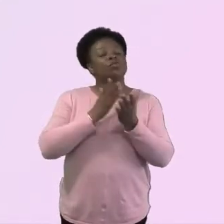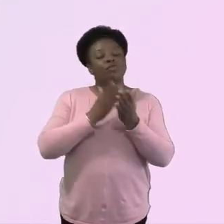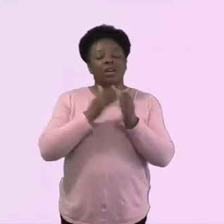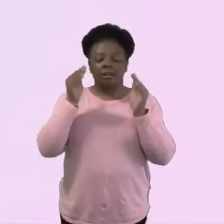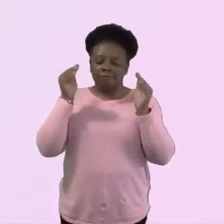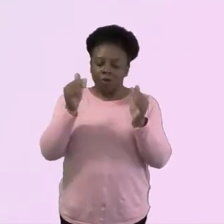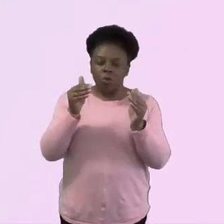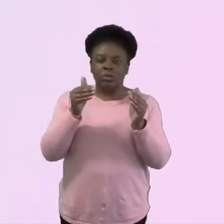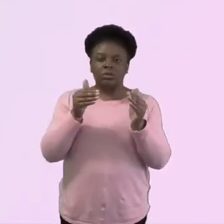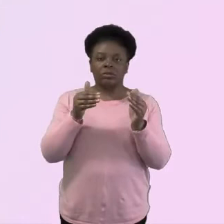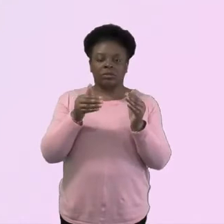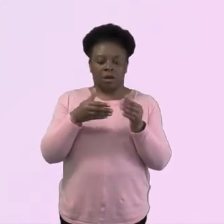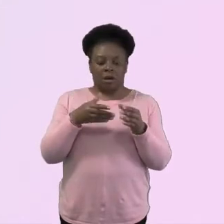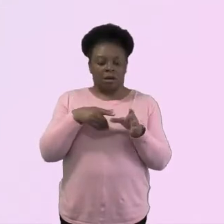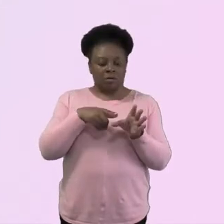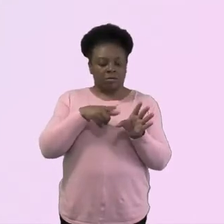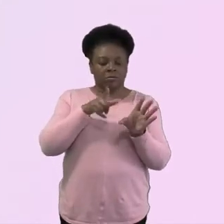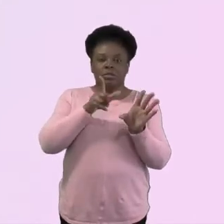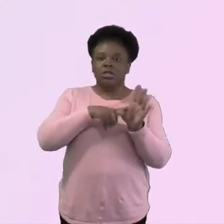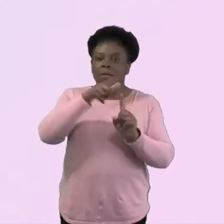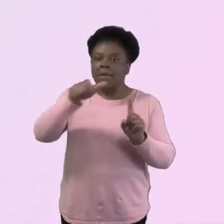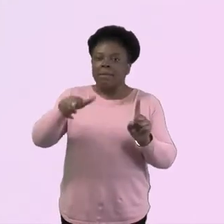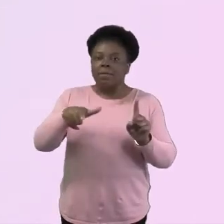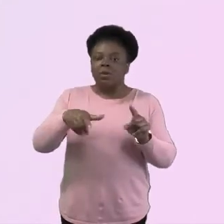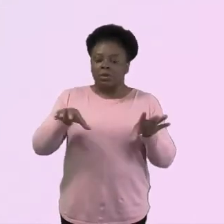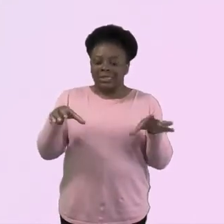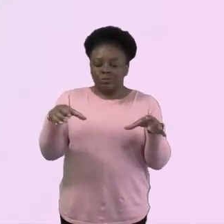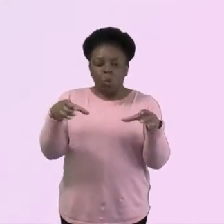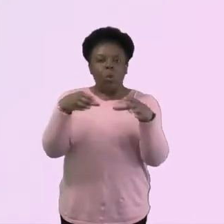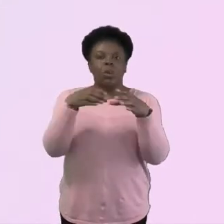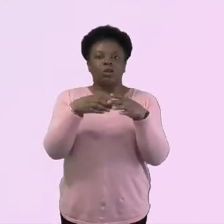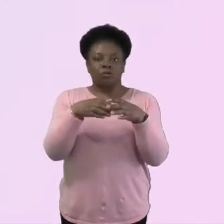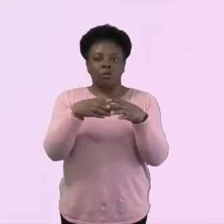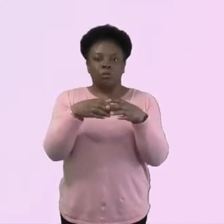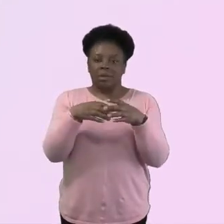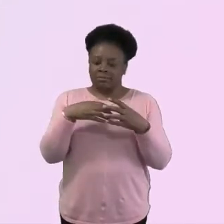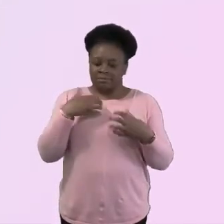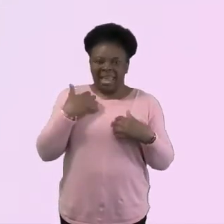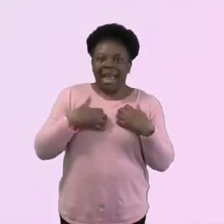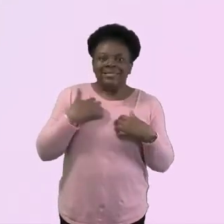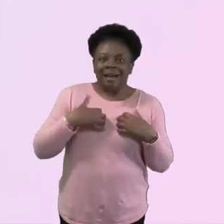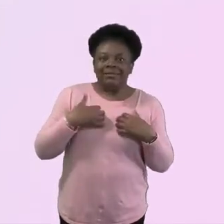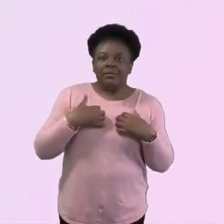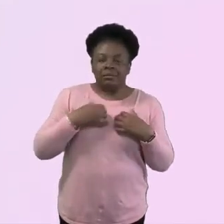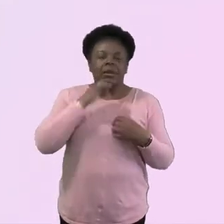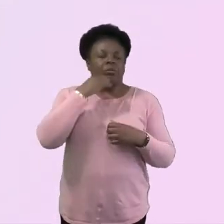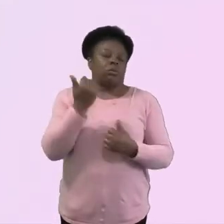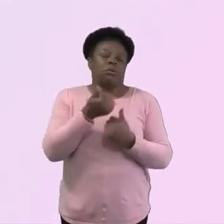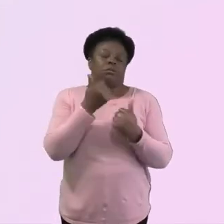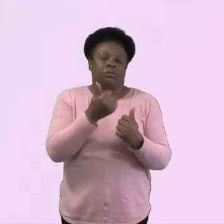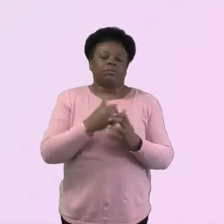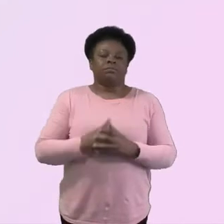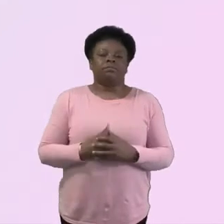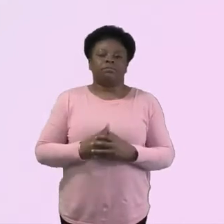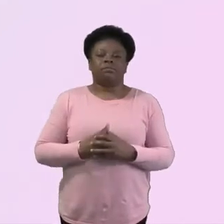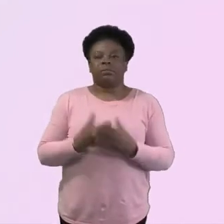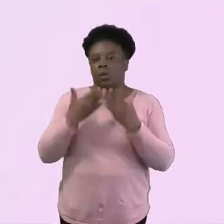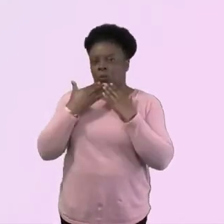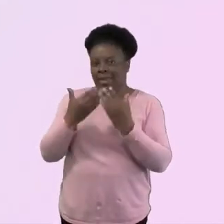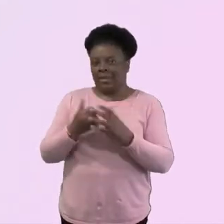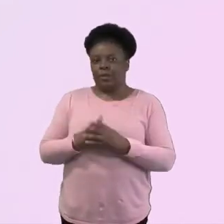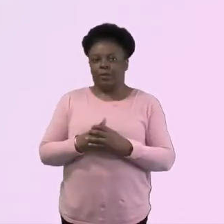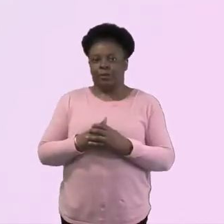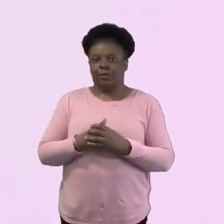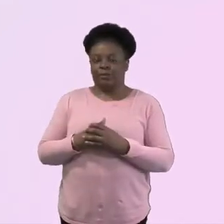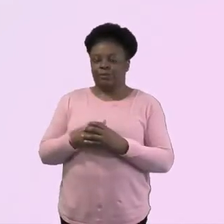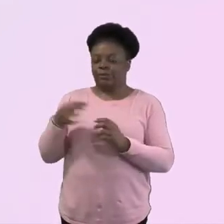and see where it can go from there. Yeah, great. Indeed, exactly. Exactly. And then Vanessa's asking, how do you help